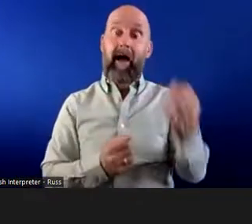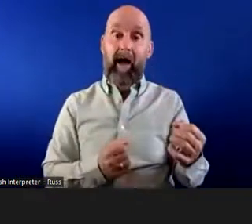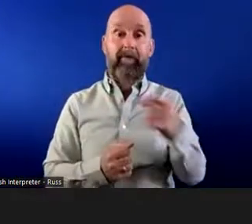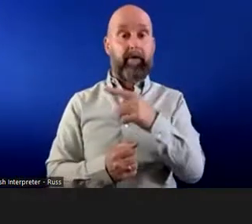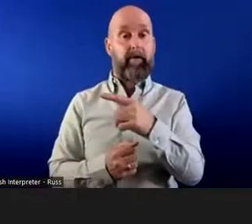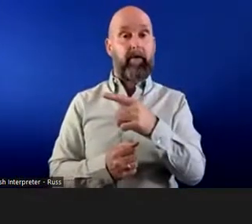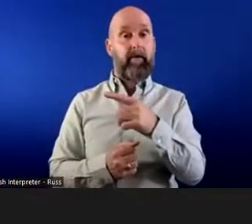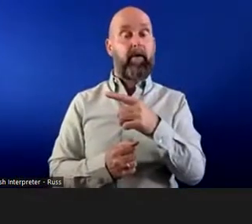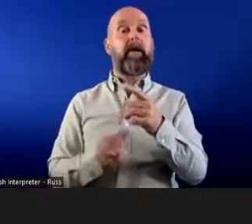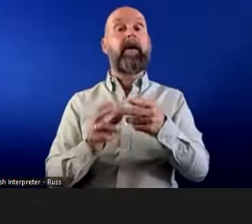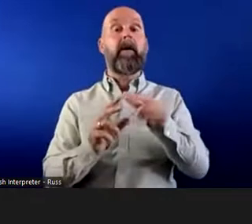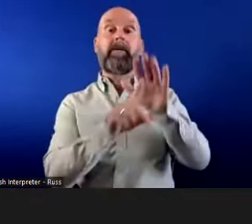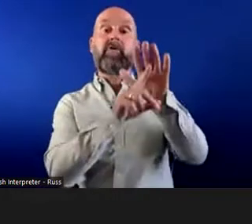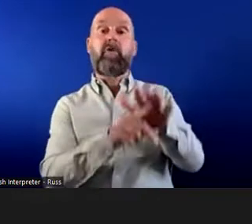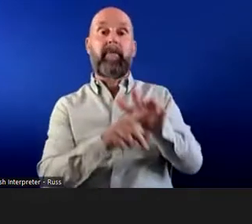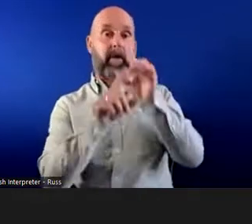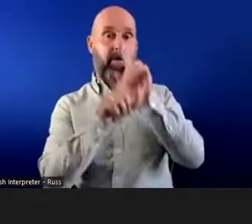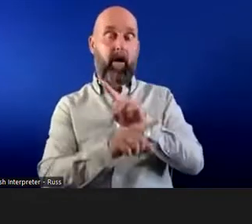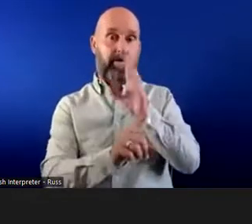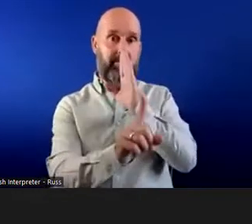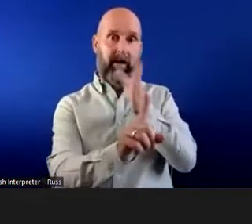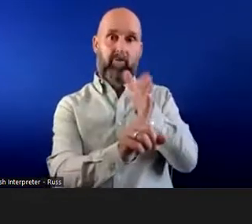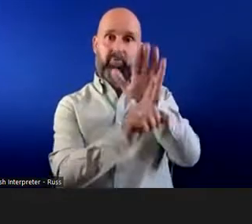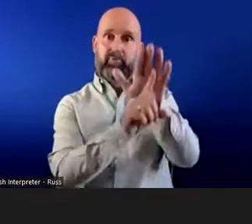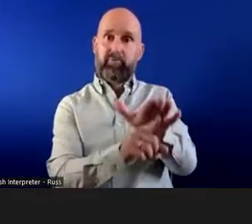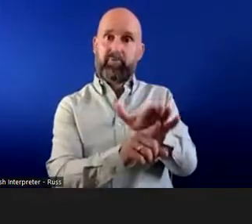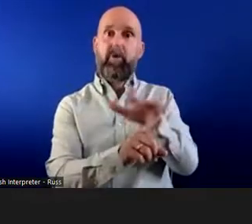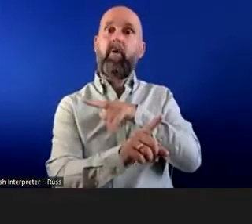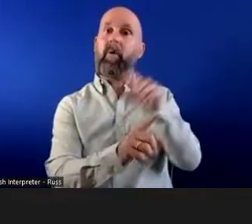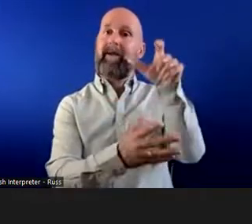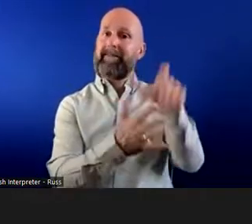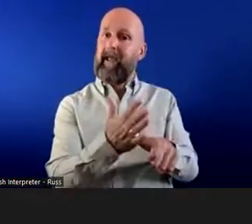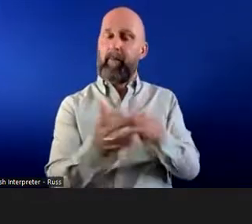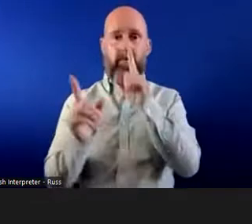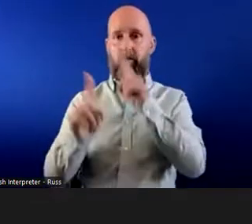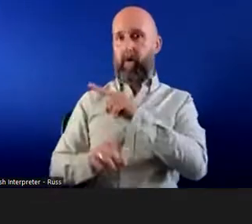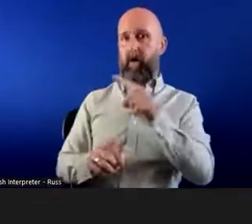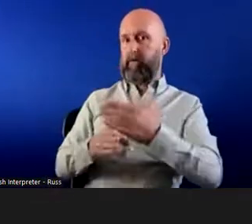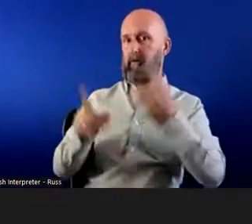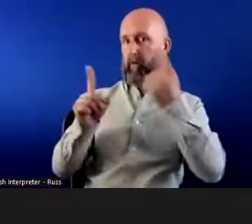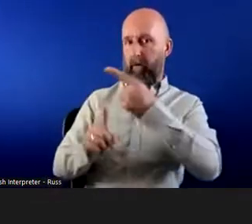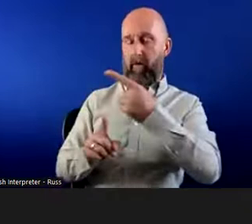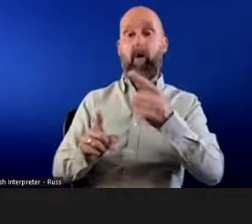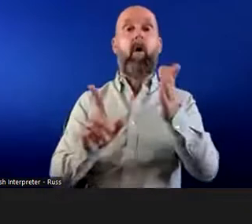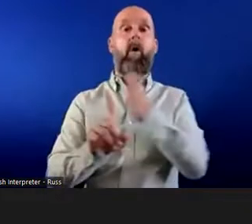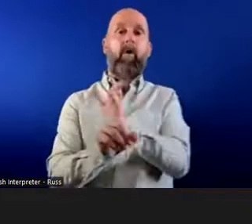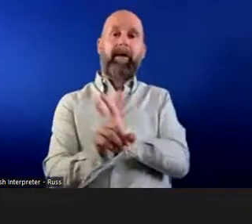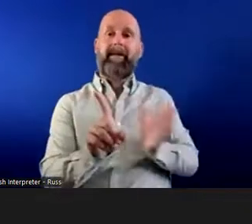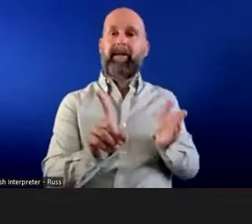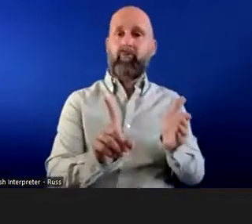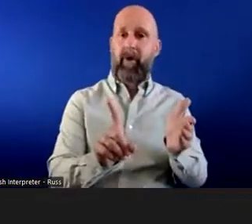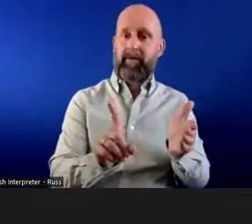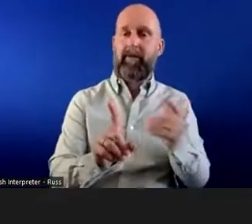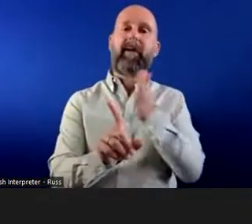going to be unlawful to discriminate either directly, either directly because that person has a disability or more indirectly. Now,